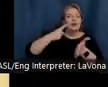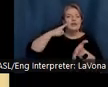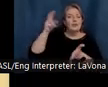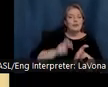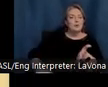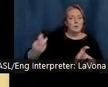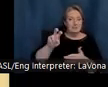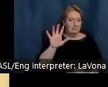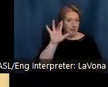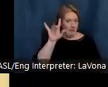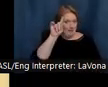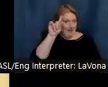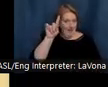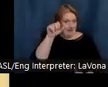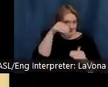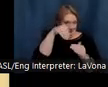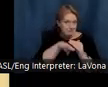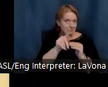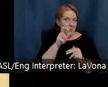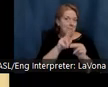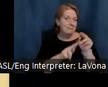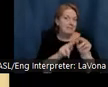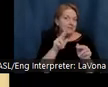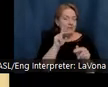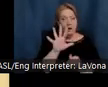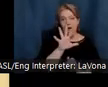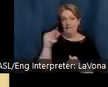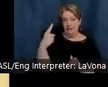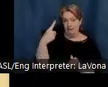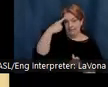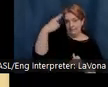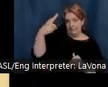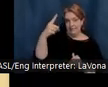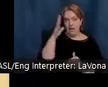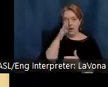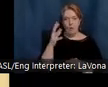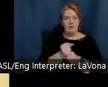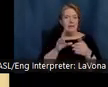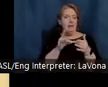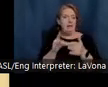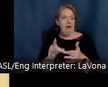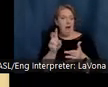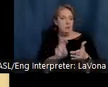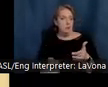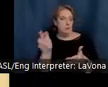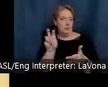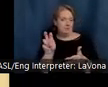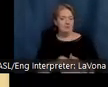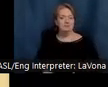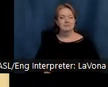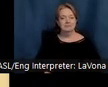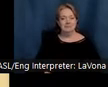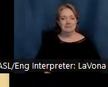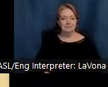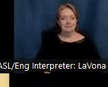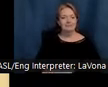quarter, you can go inside the buildings. For 50 cents, you would get a guided tour. She would also